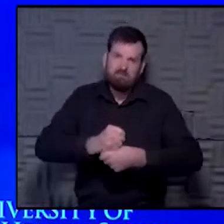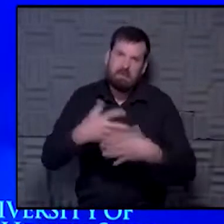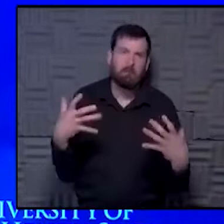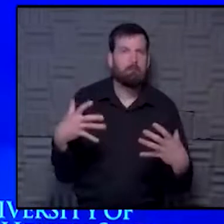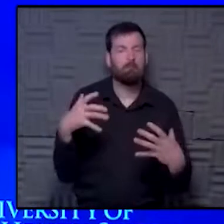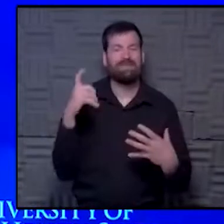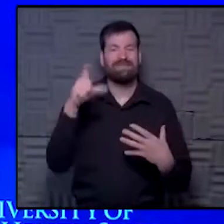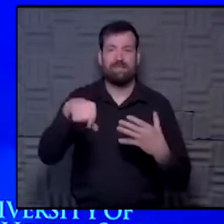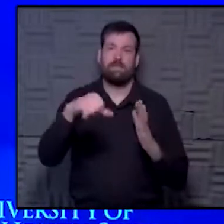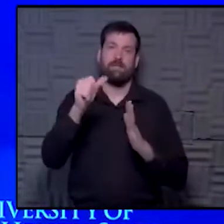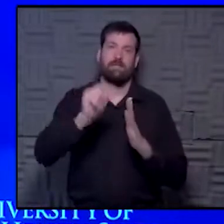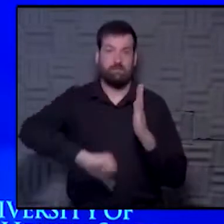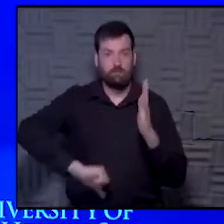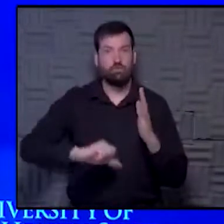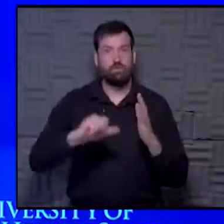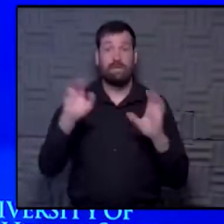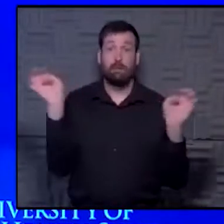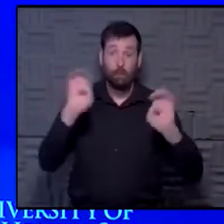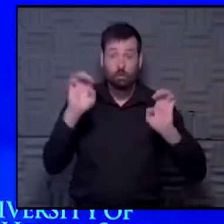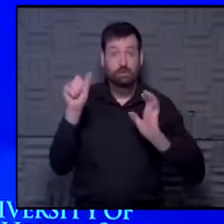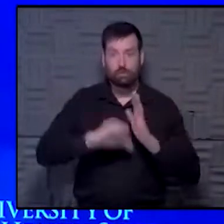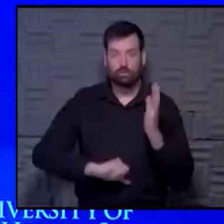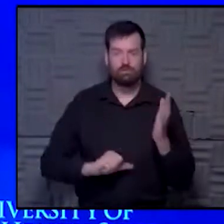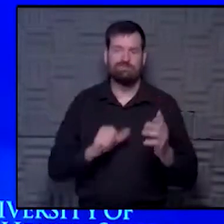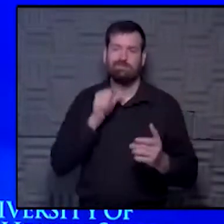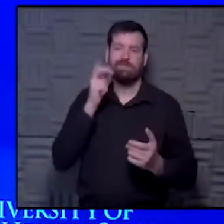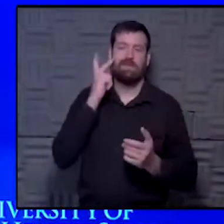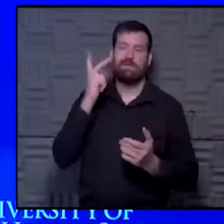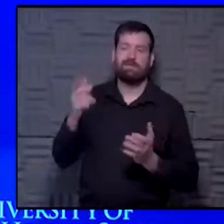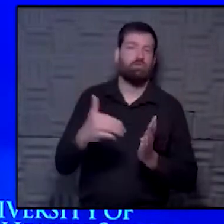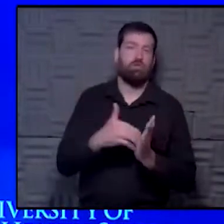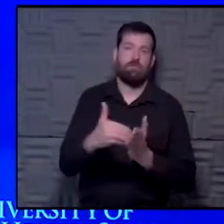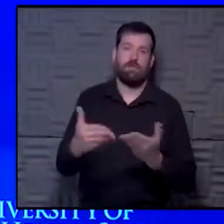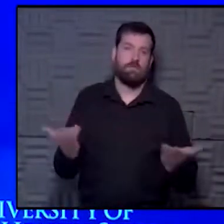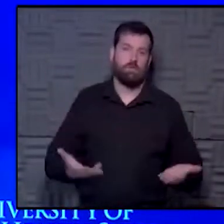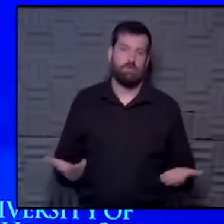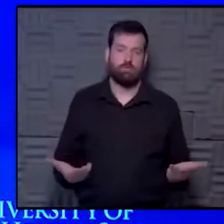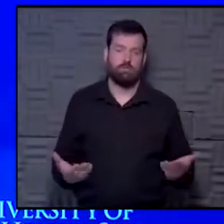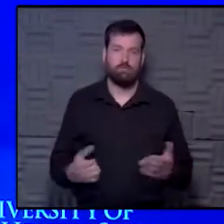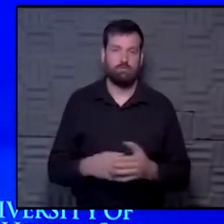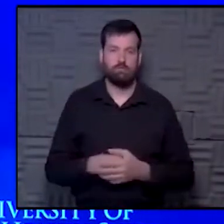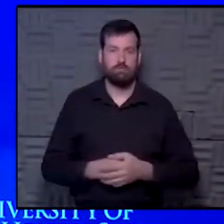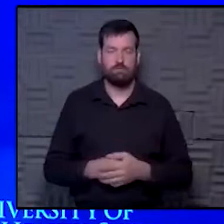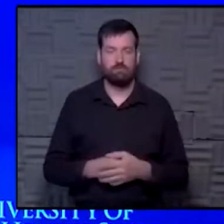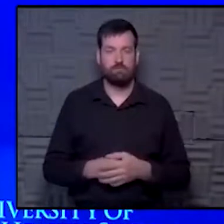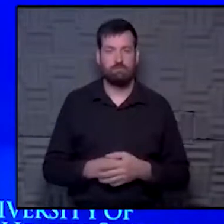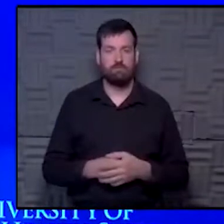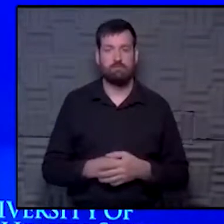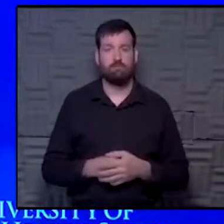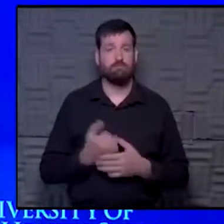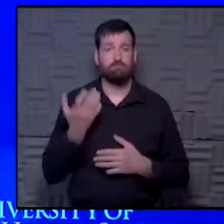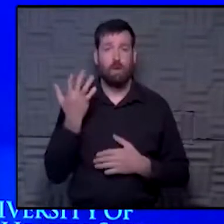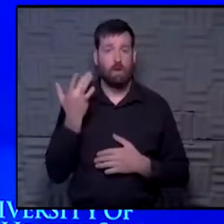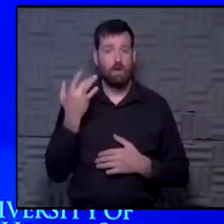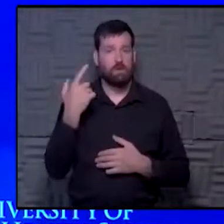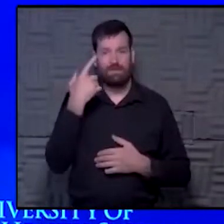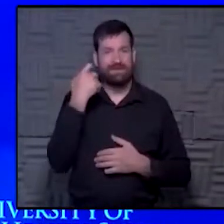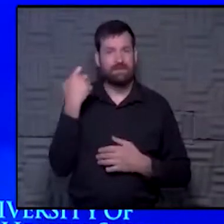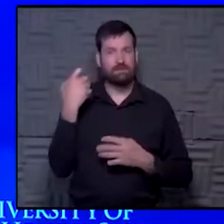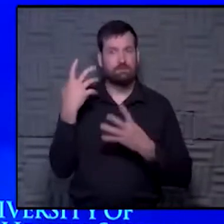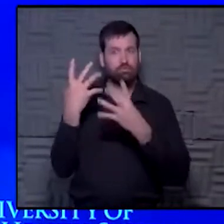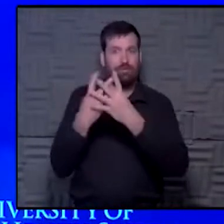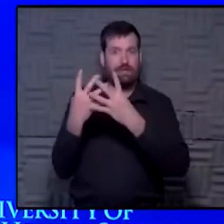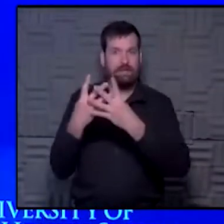they needed emergency surgery. We don't see that very often here. We don't see that very often anymore in general because of the benefit of screening.